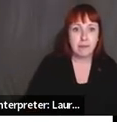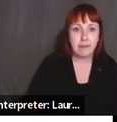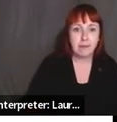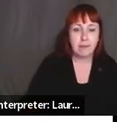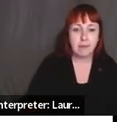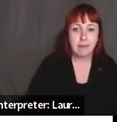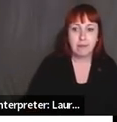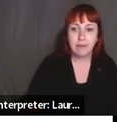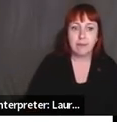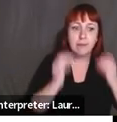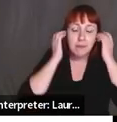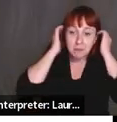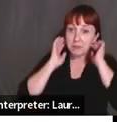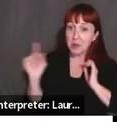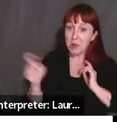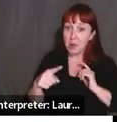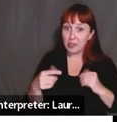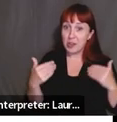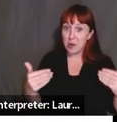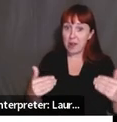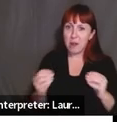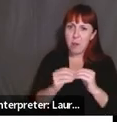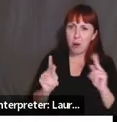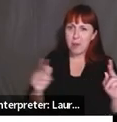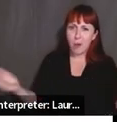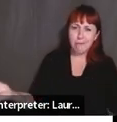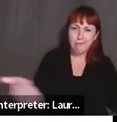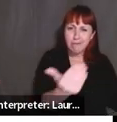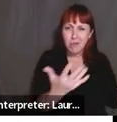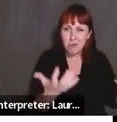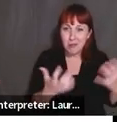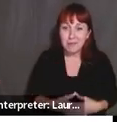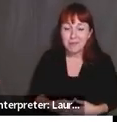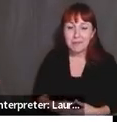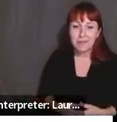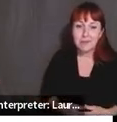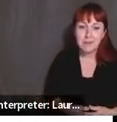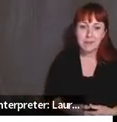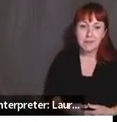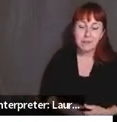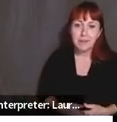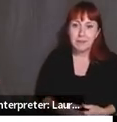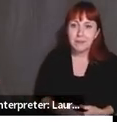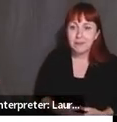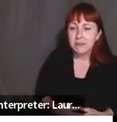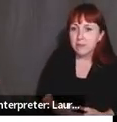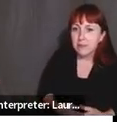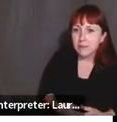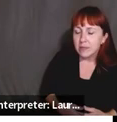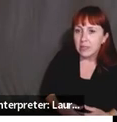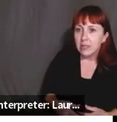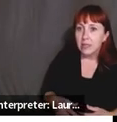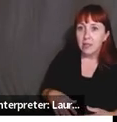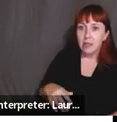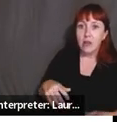You can pose another question so we can get a few more voices in. Yeah. The next question is for those of you who teach secondary, so Krishan